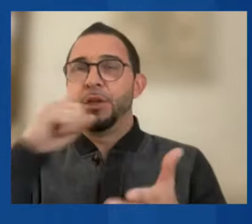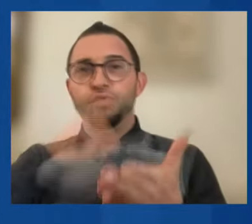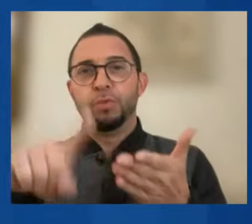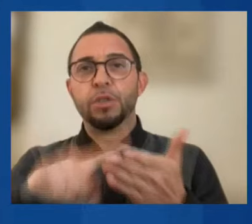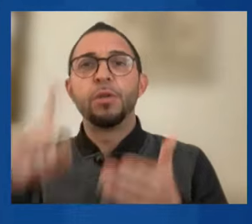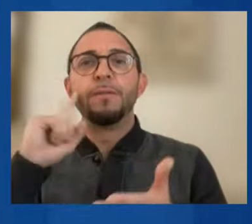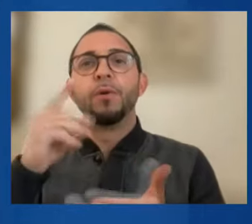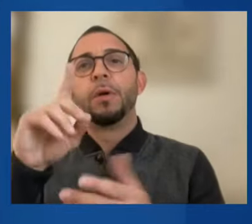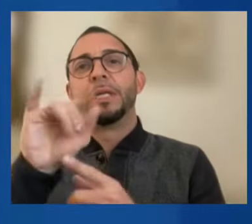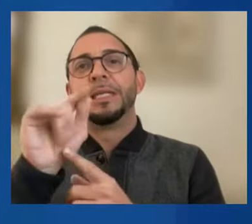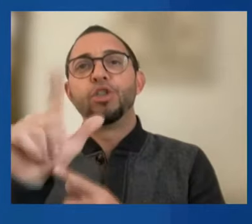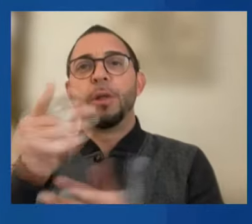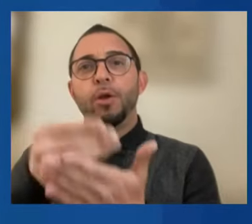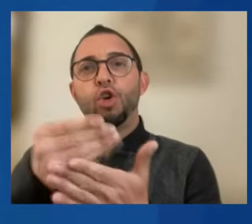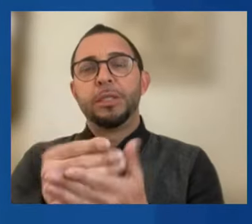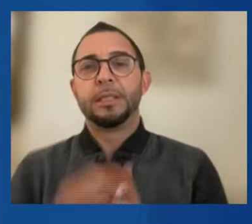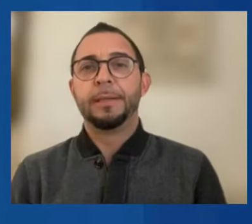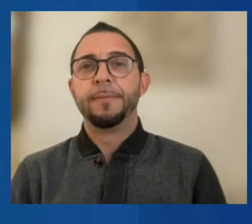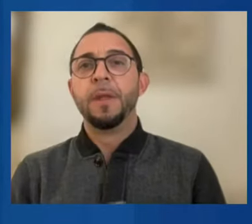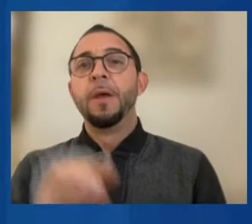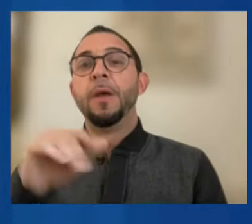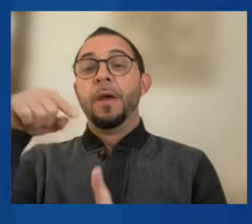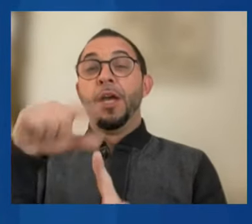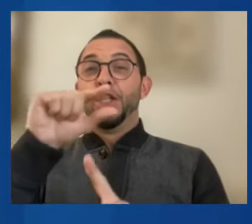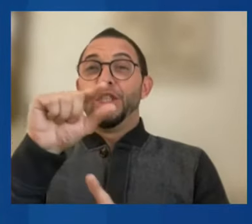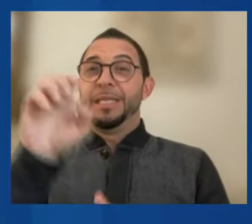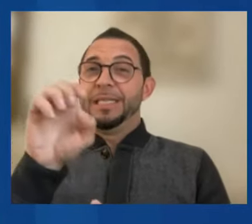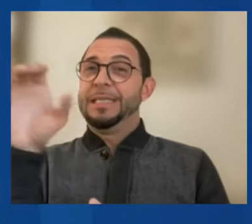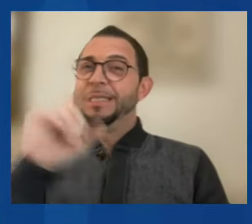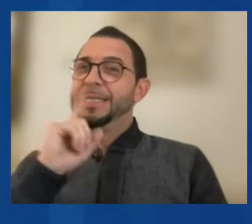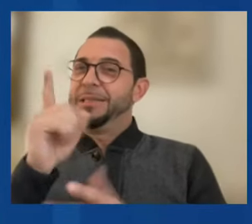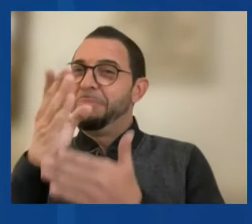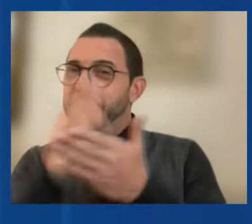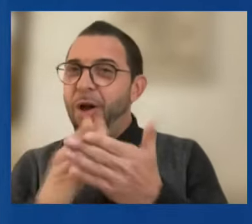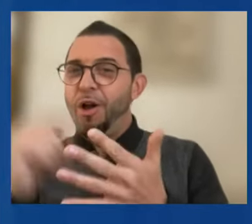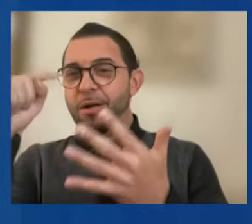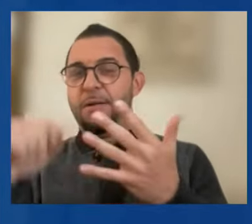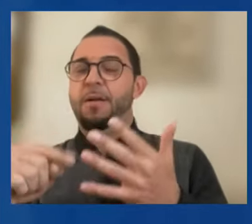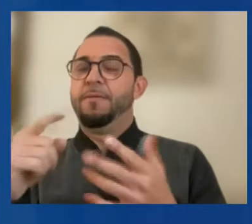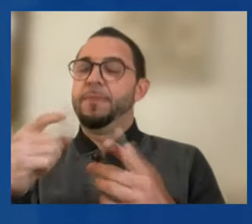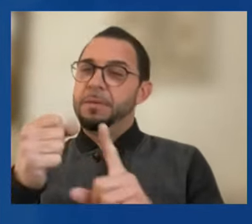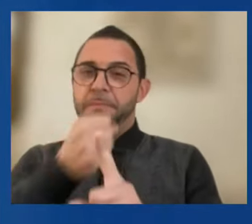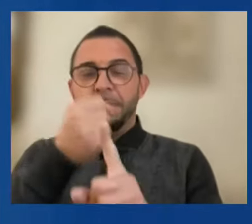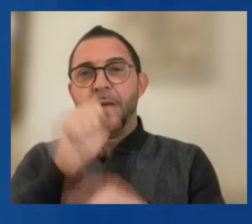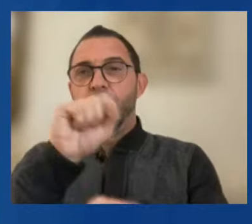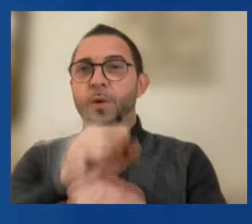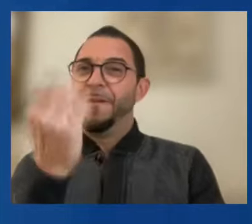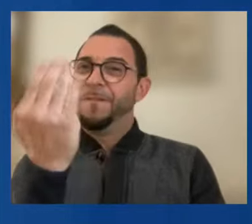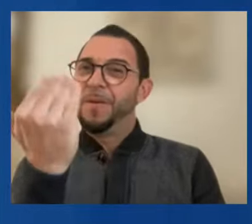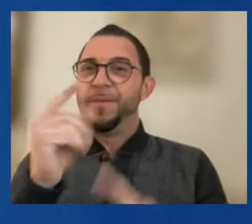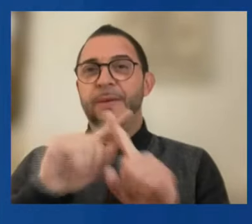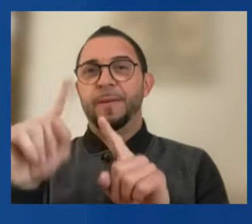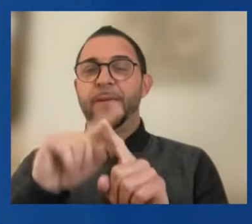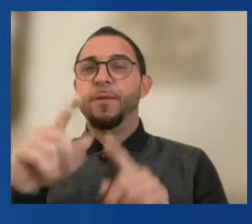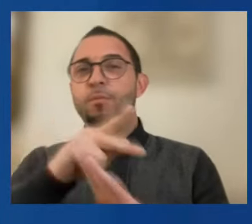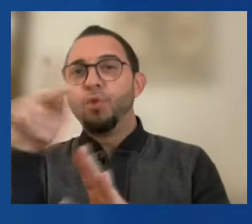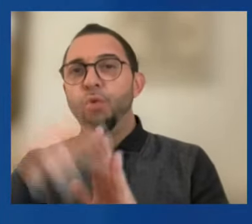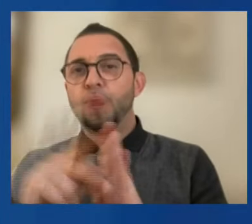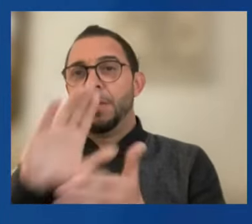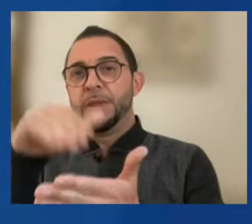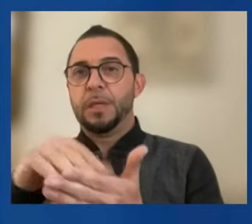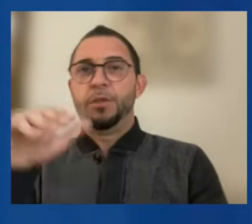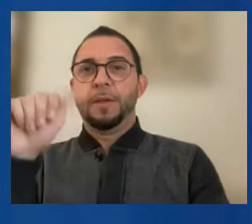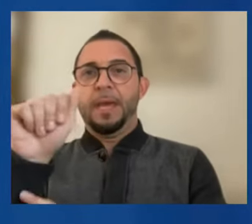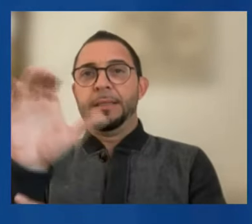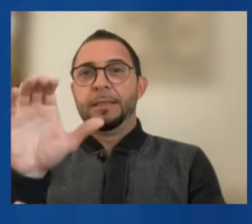The Geoeconomic Center is just part of the impactful work happening across 15 programs and centers at the Atlantic Council. So on behalf of all of